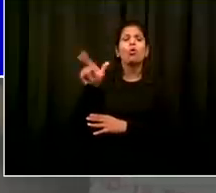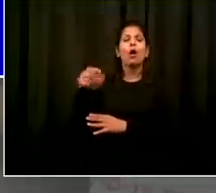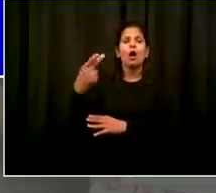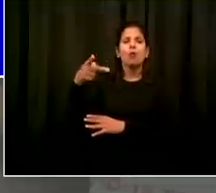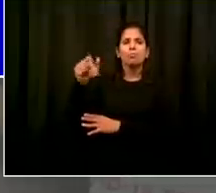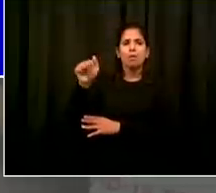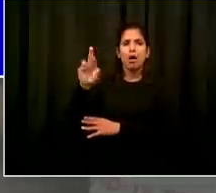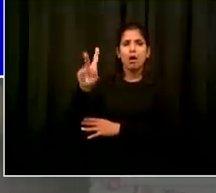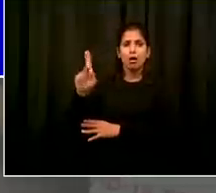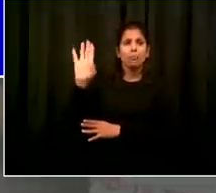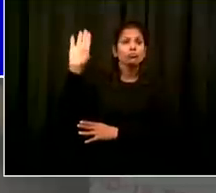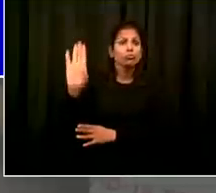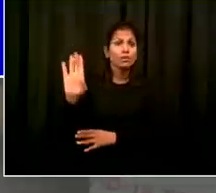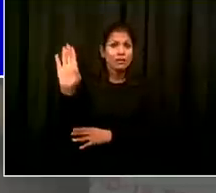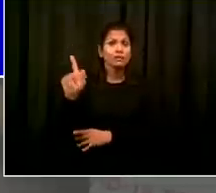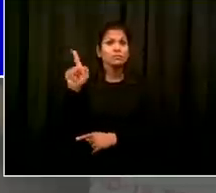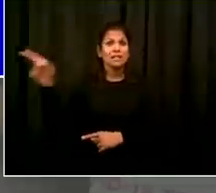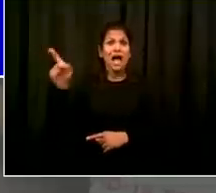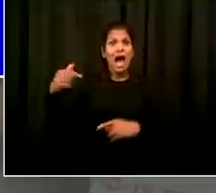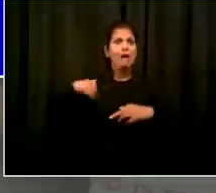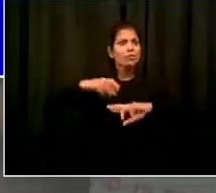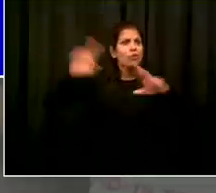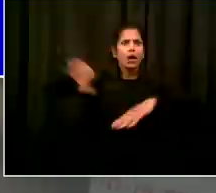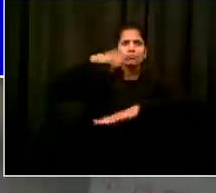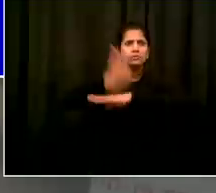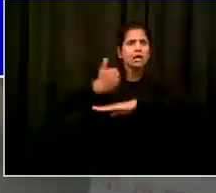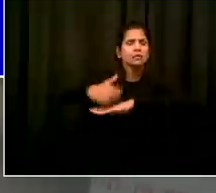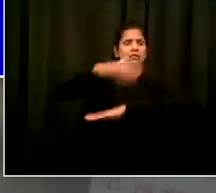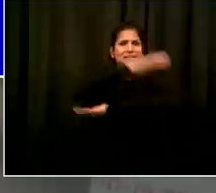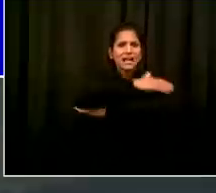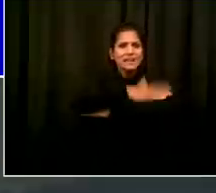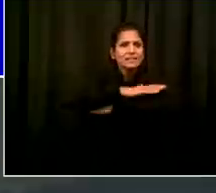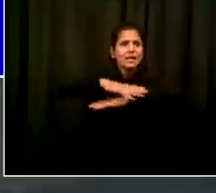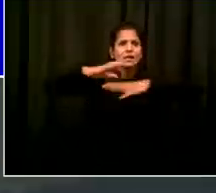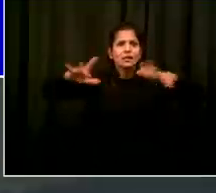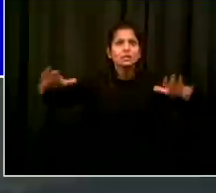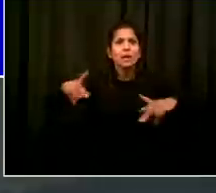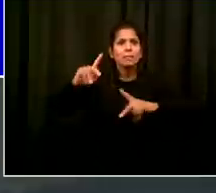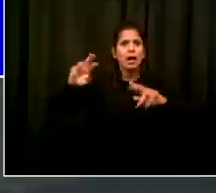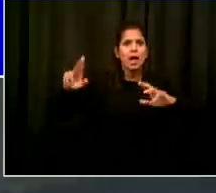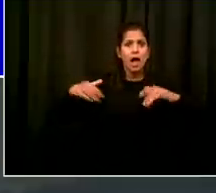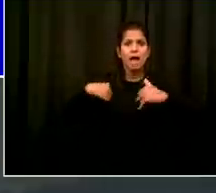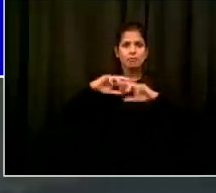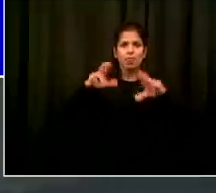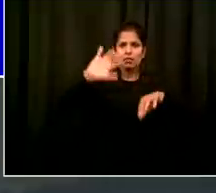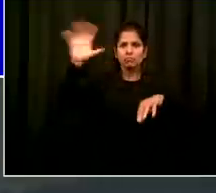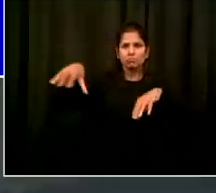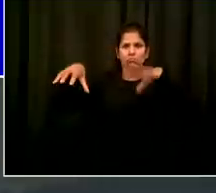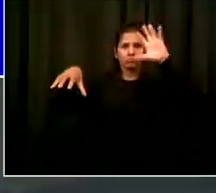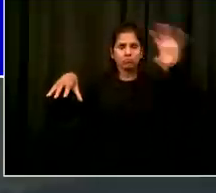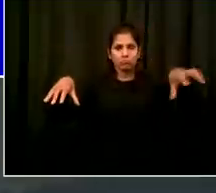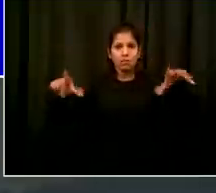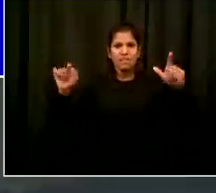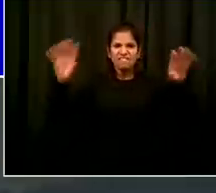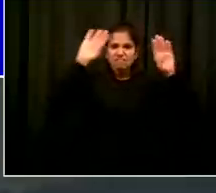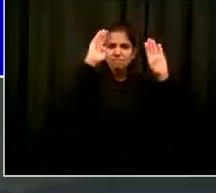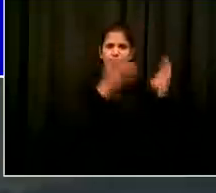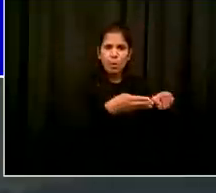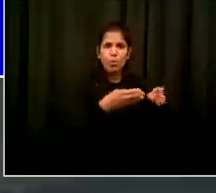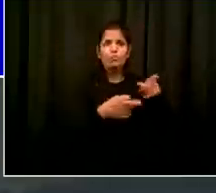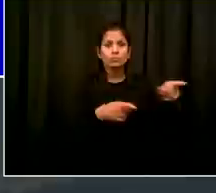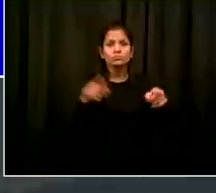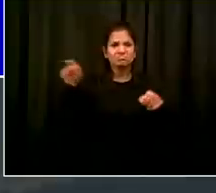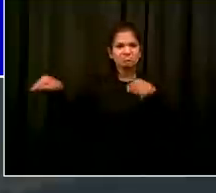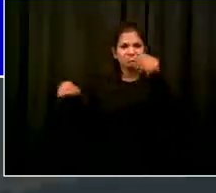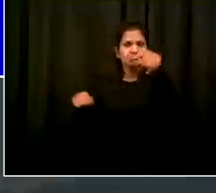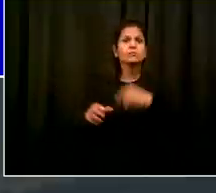crucial for people get tested in that community and we have some other areas where we need to really focus more and we're going